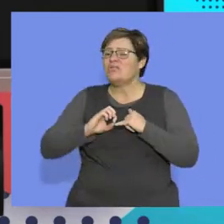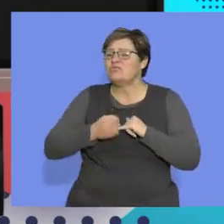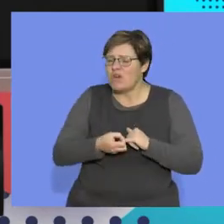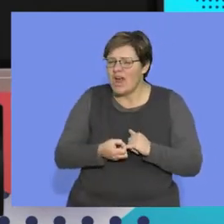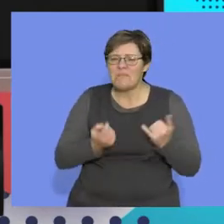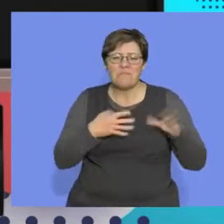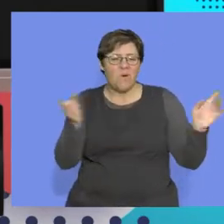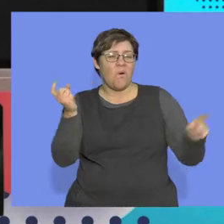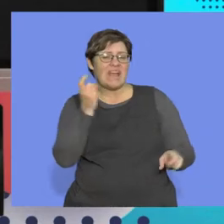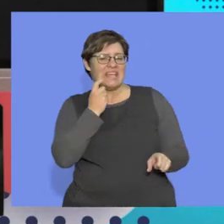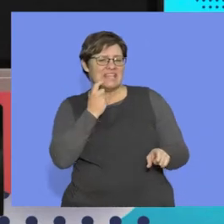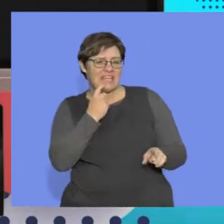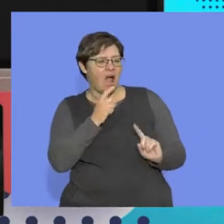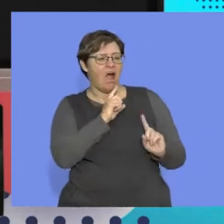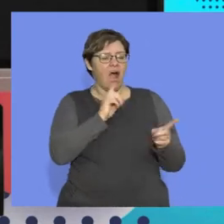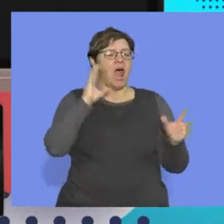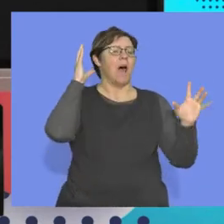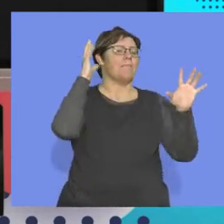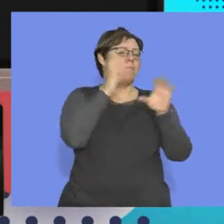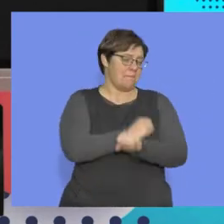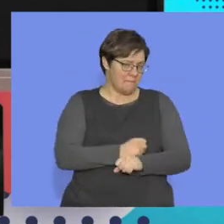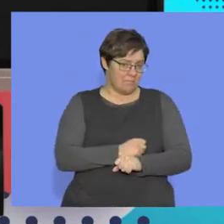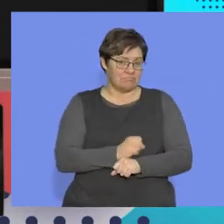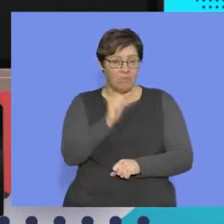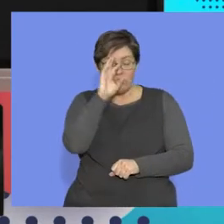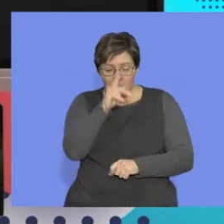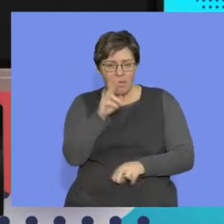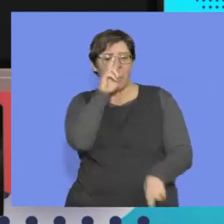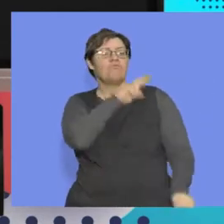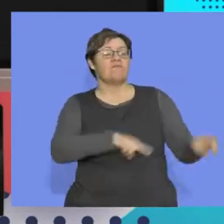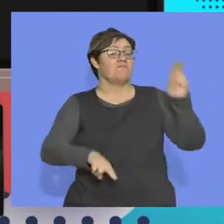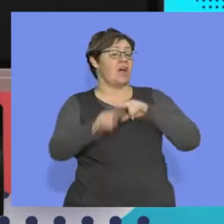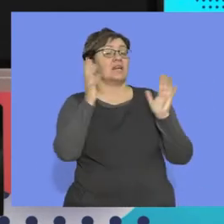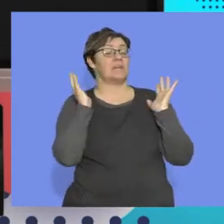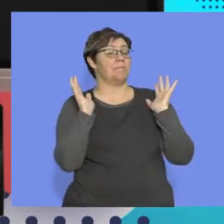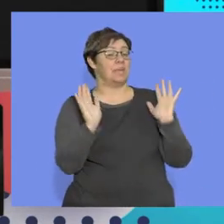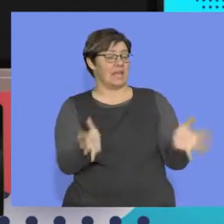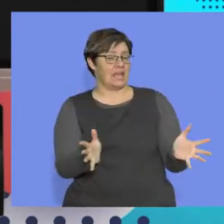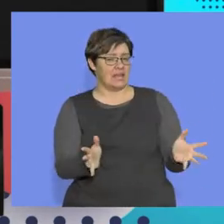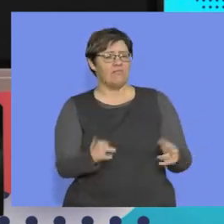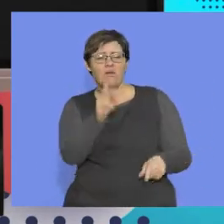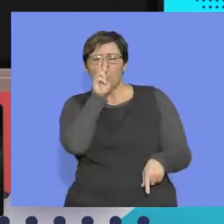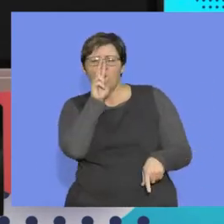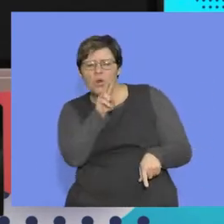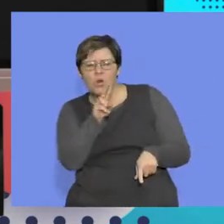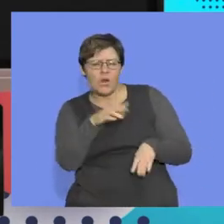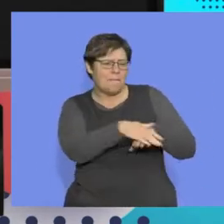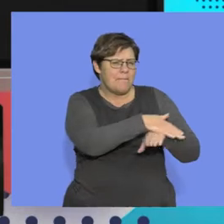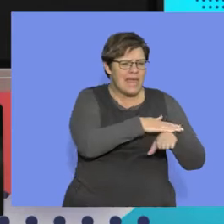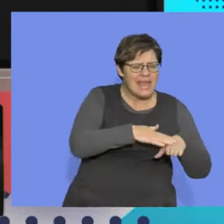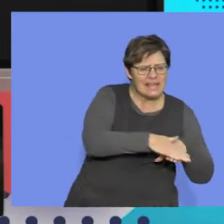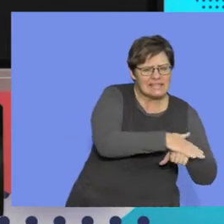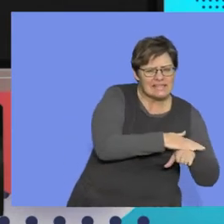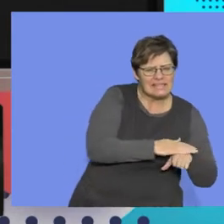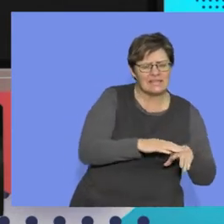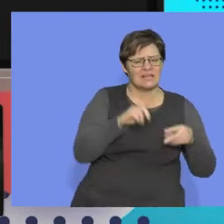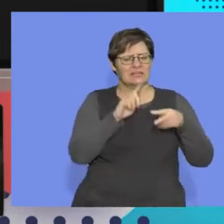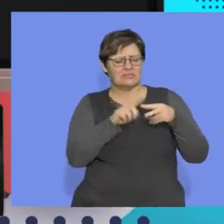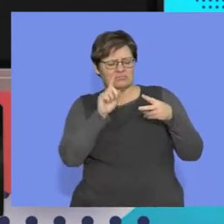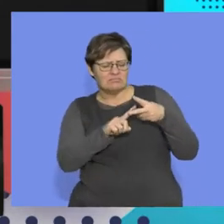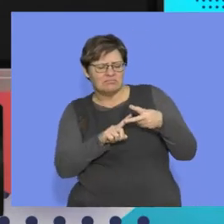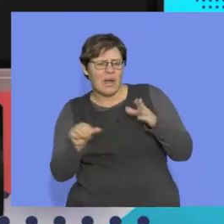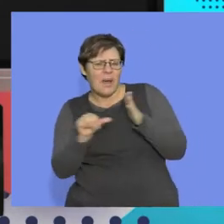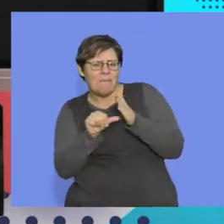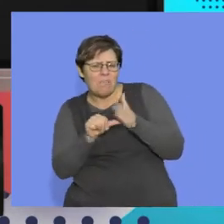as easy as I can. Remember, I'm just revising. So I'm going to look at the basic points. I'm going to look at the more